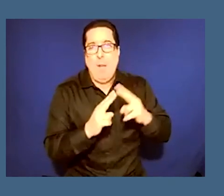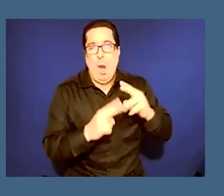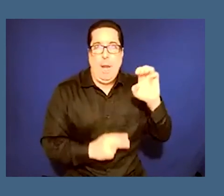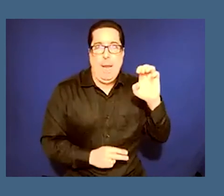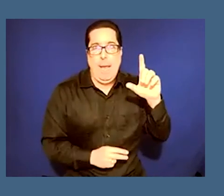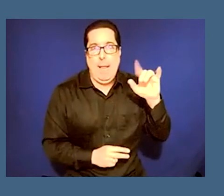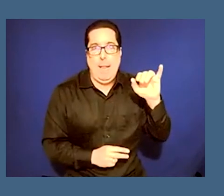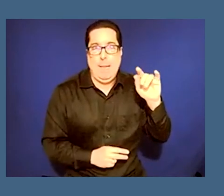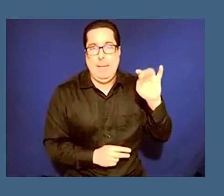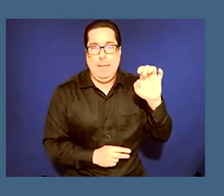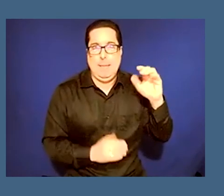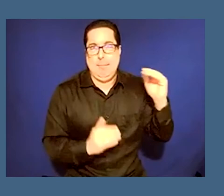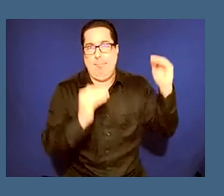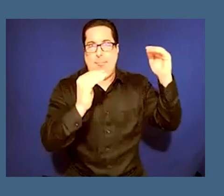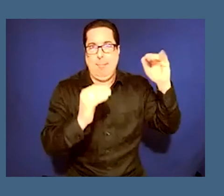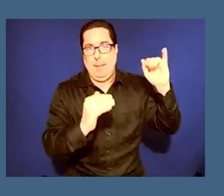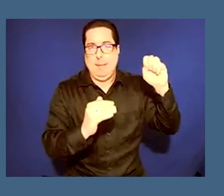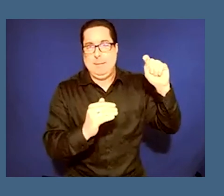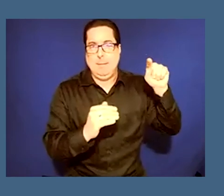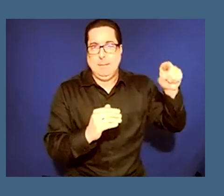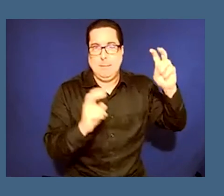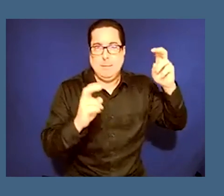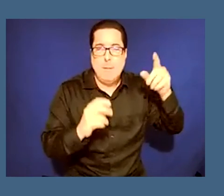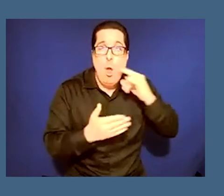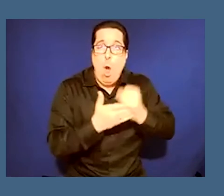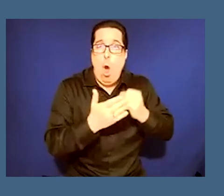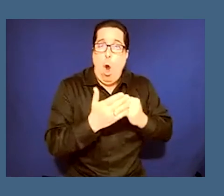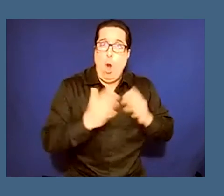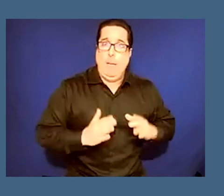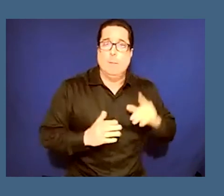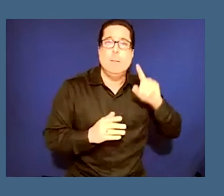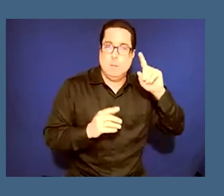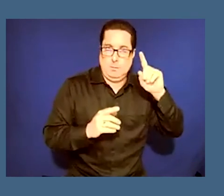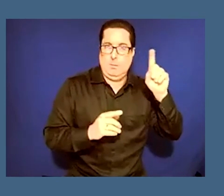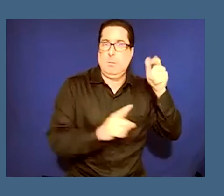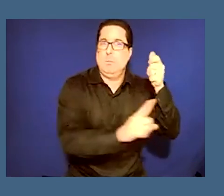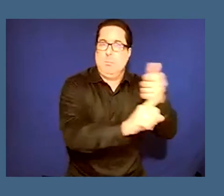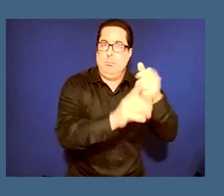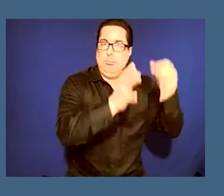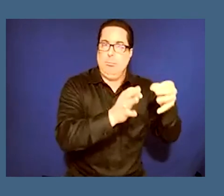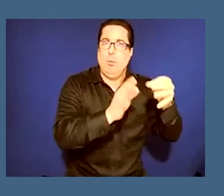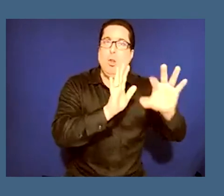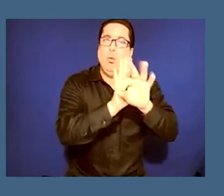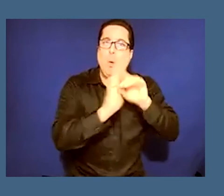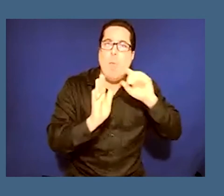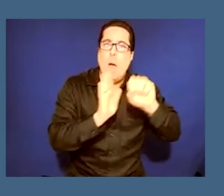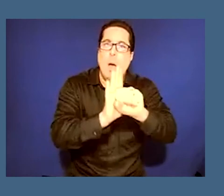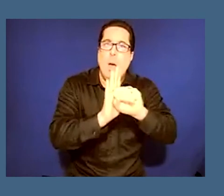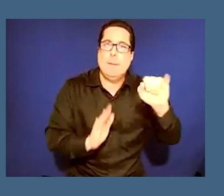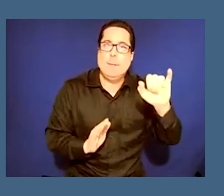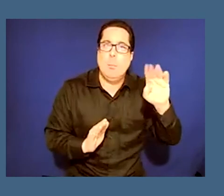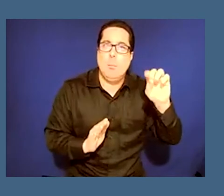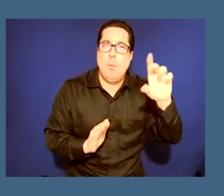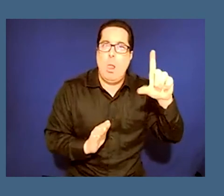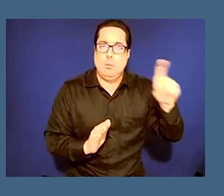is the only one who gets to choose the symbols that is supposed to communicate to the audience the artist is the only